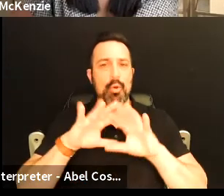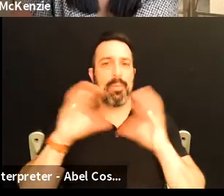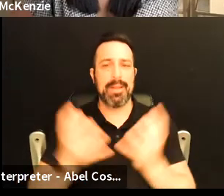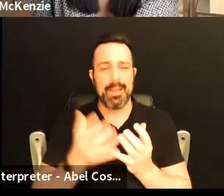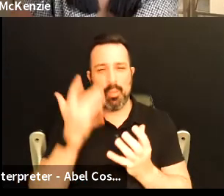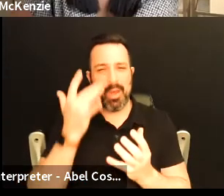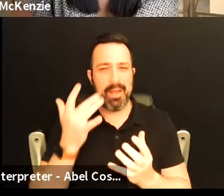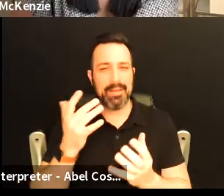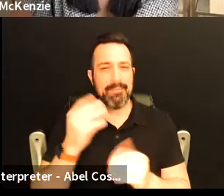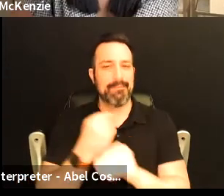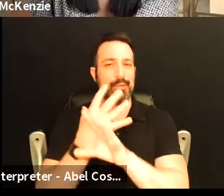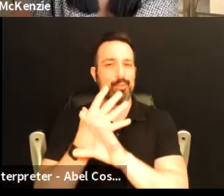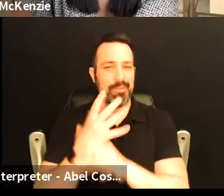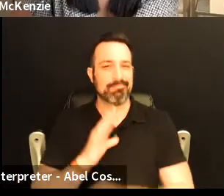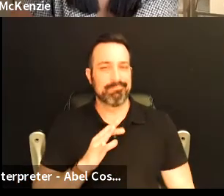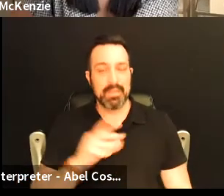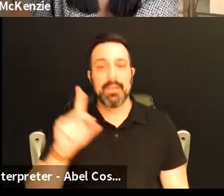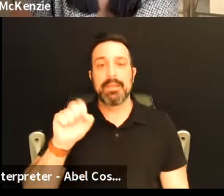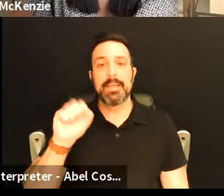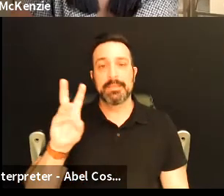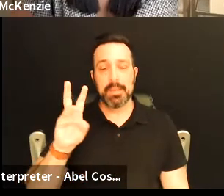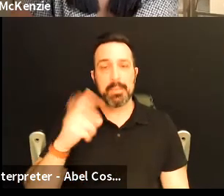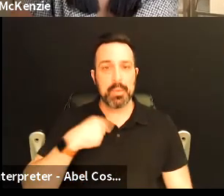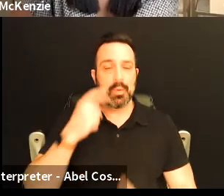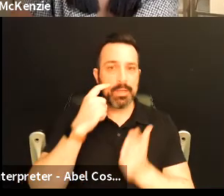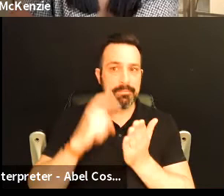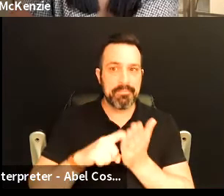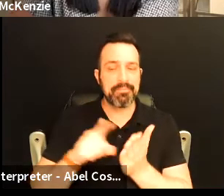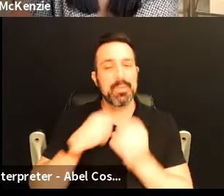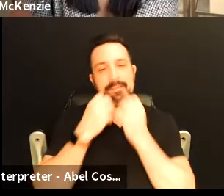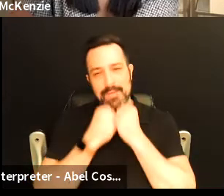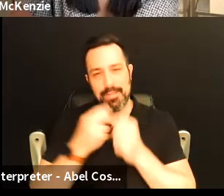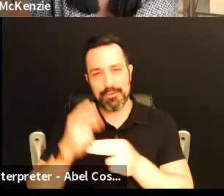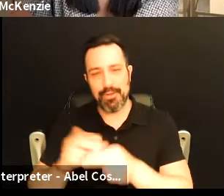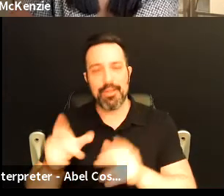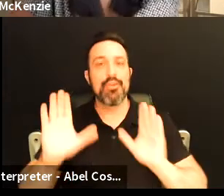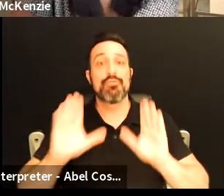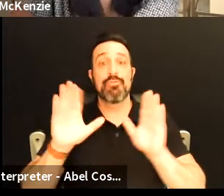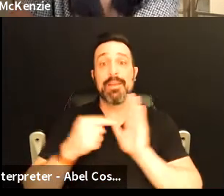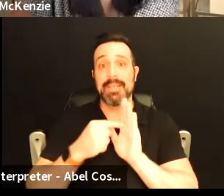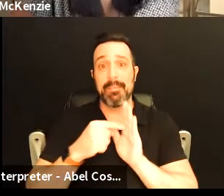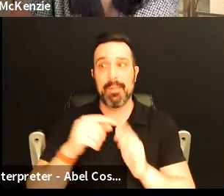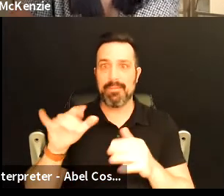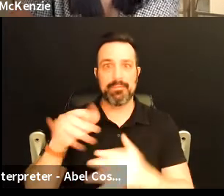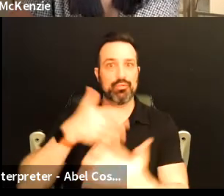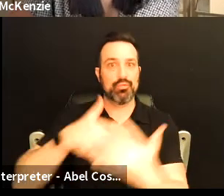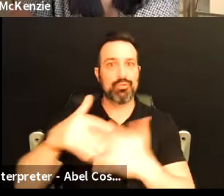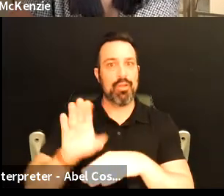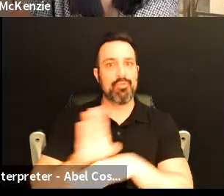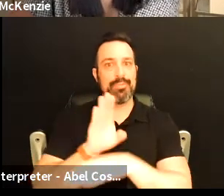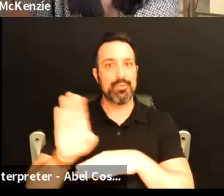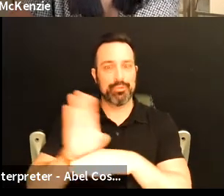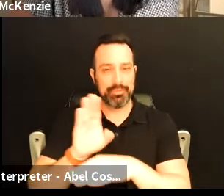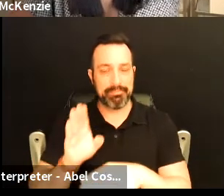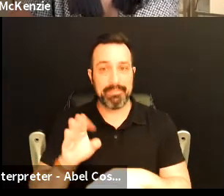of the virtual options. DSW as we fondly call it is a great example of social entrepreneurship in this